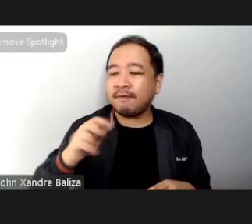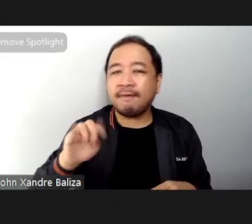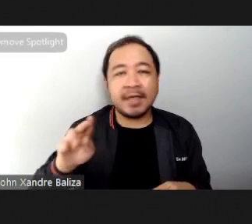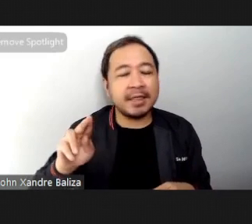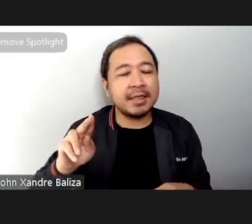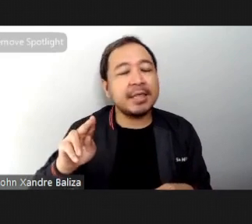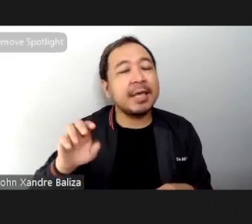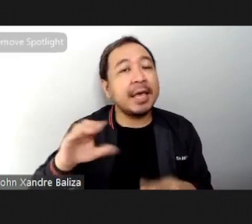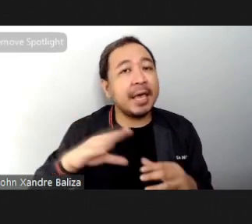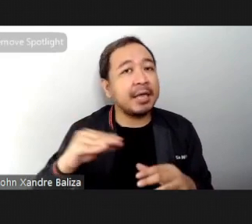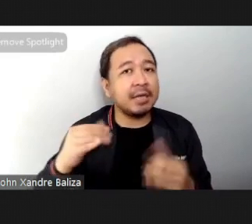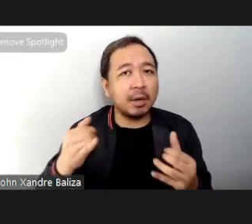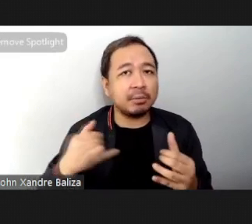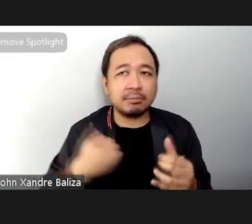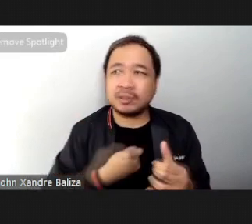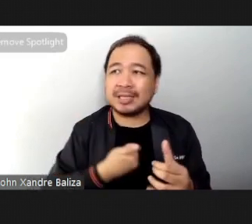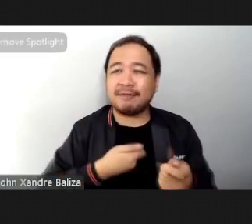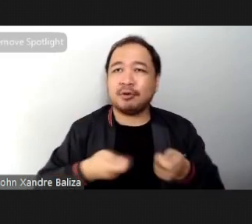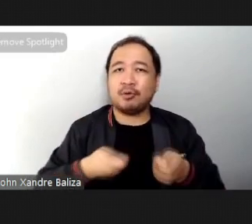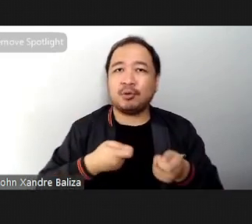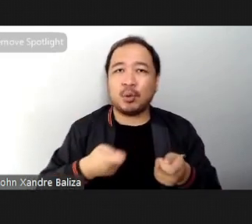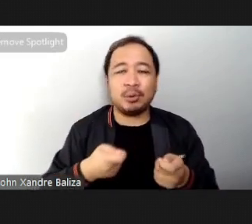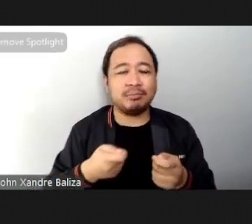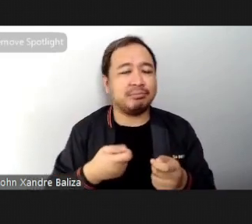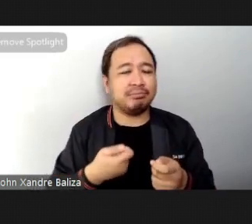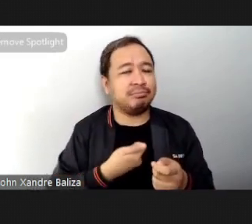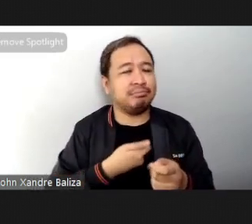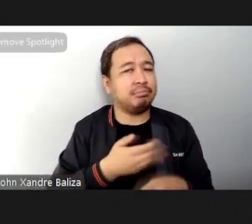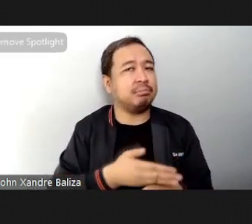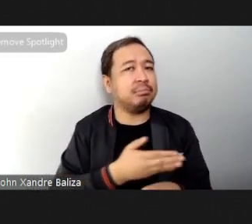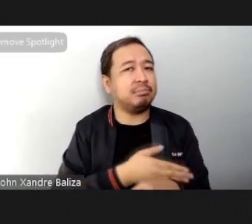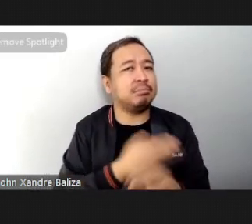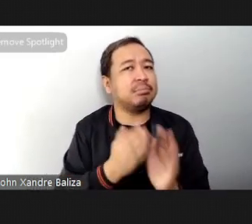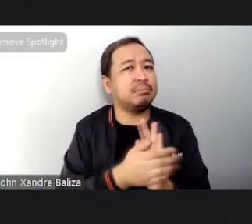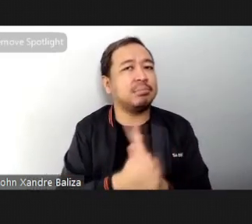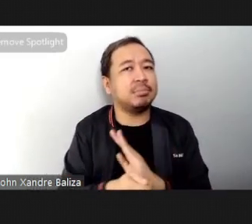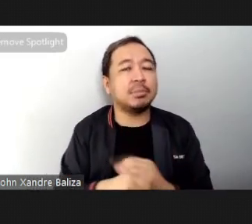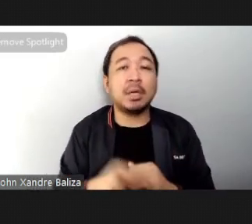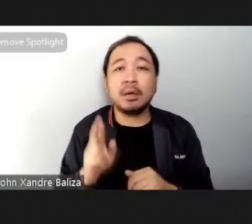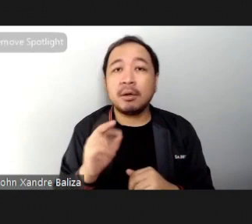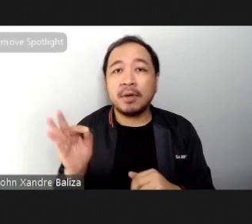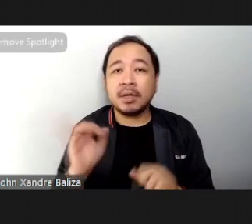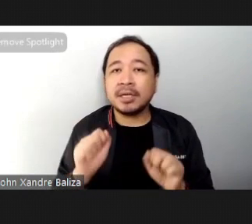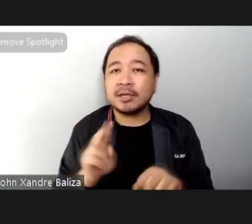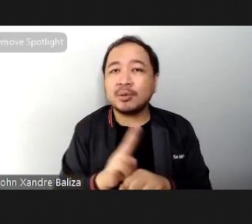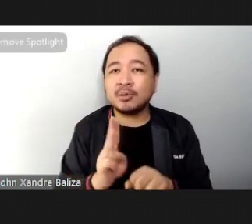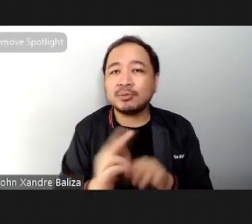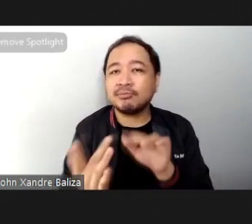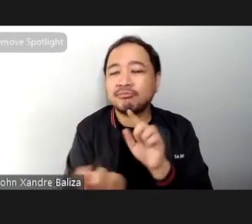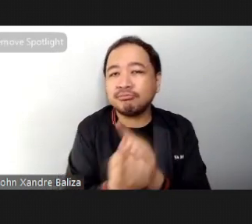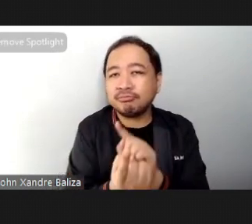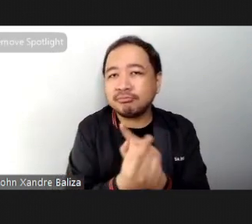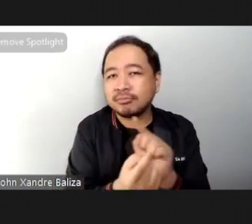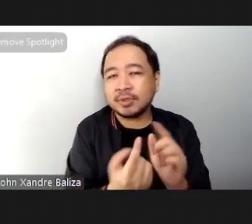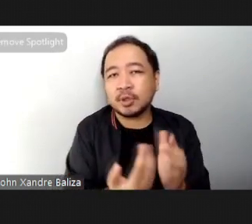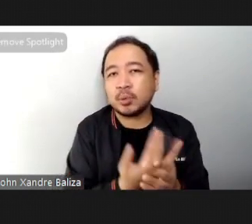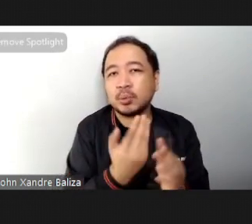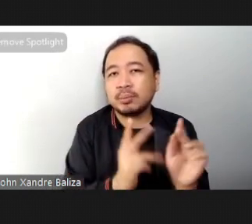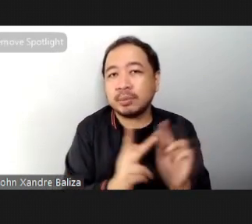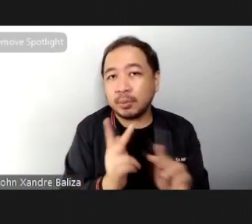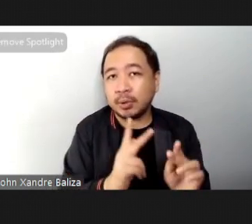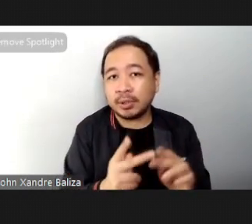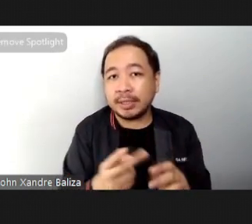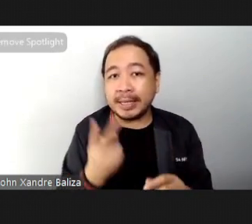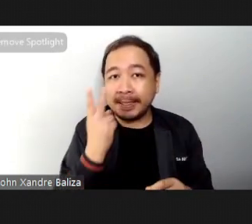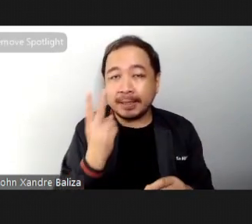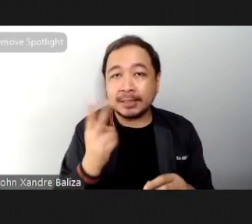sense of self mastery and control of your situation road flow can also be used to connect with other people and you can see as